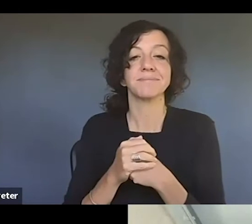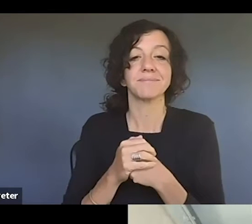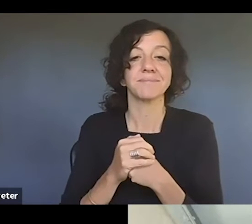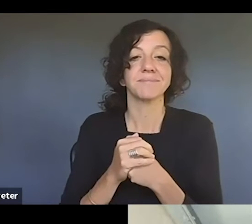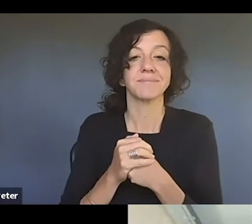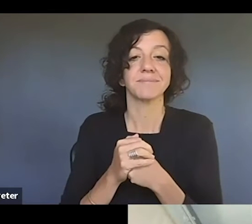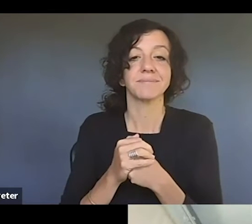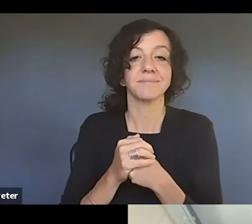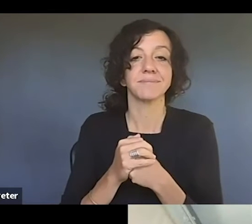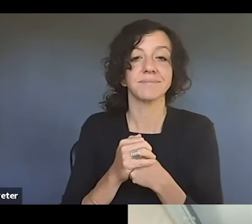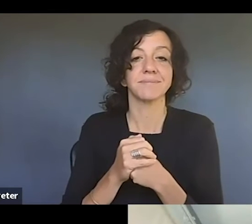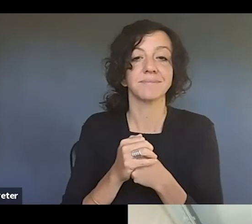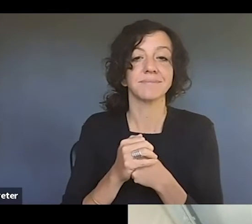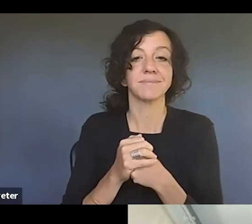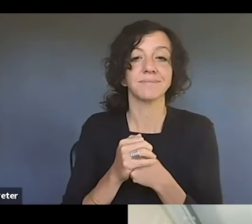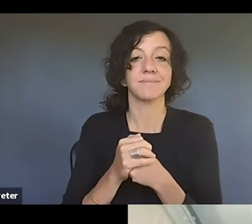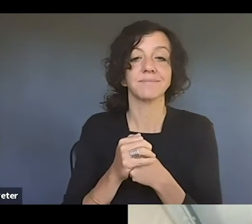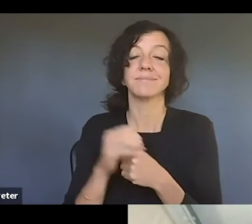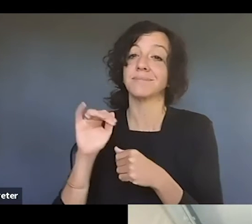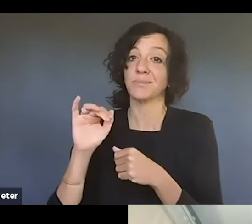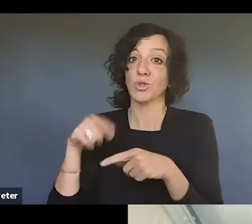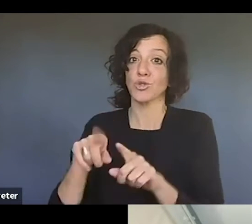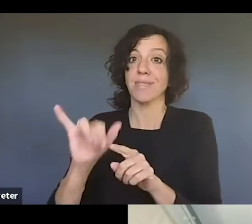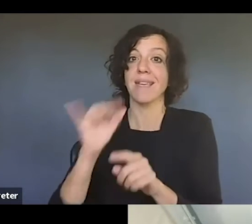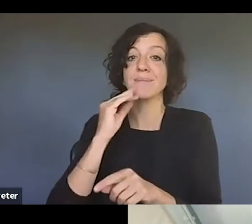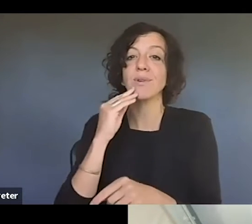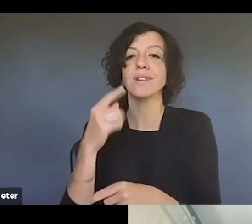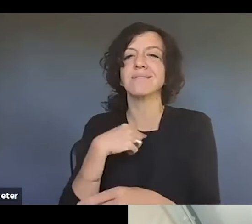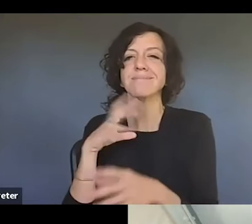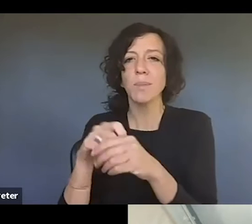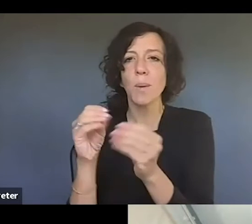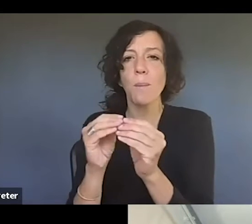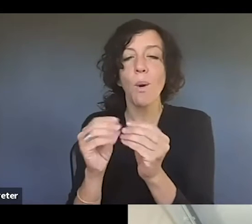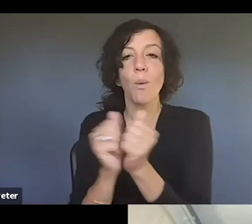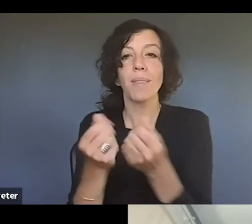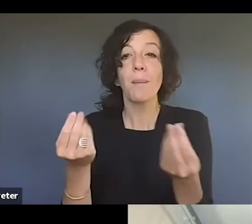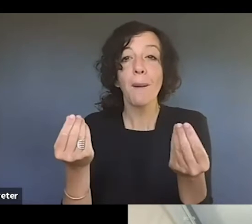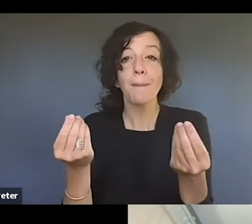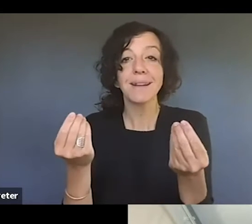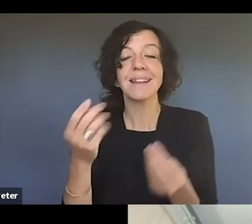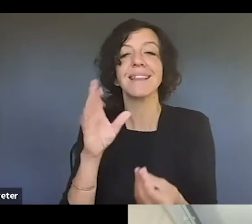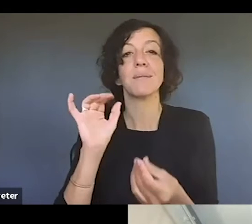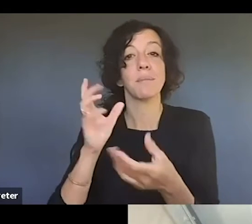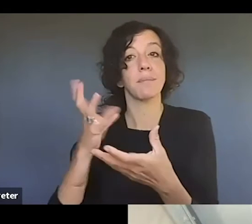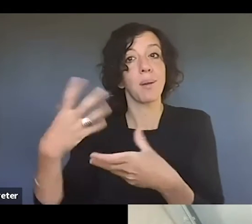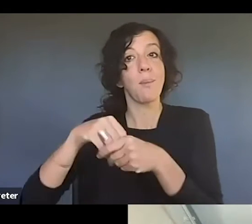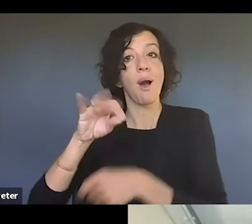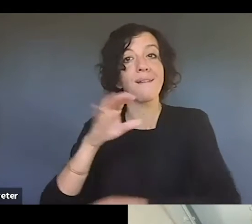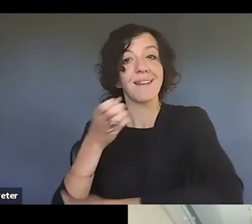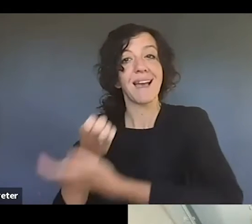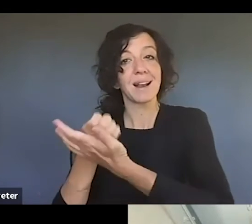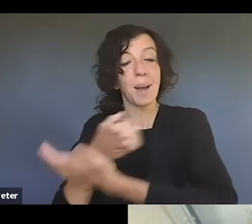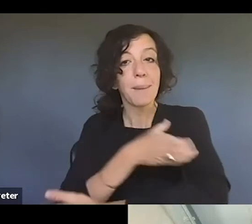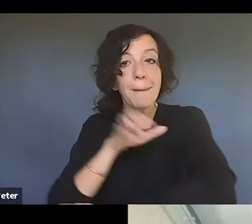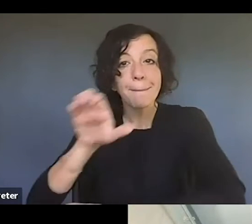And I started working more in the intellectual property space as part of our economic empowerment and economic justice portfolio.